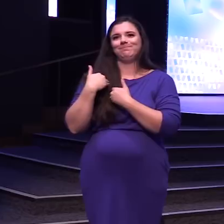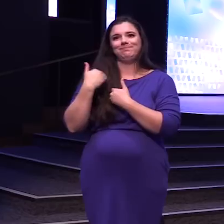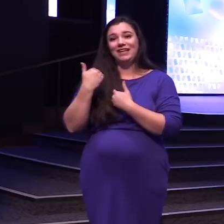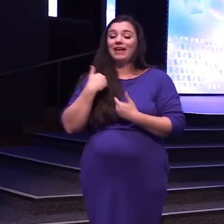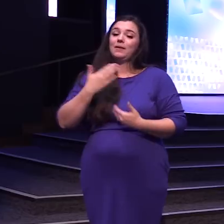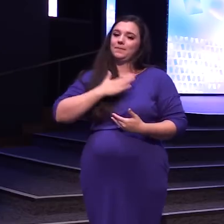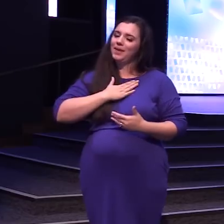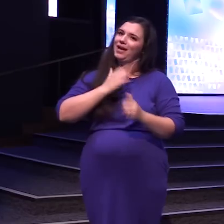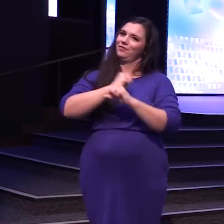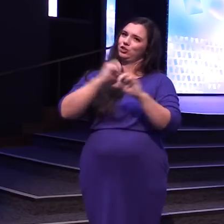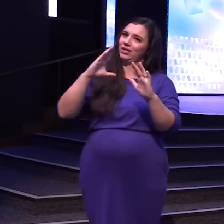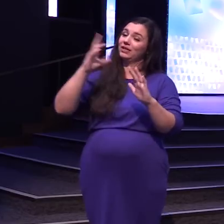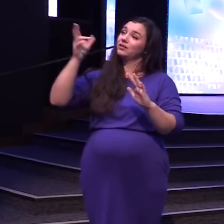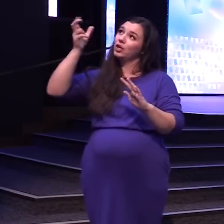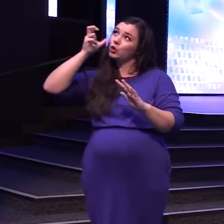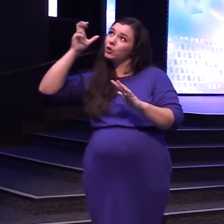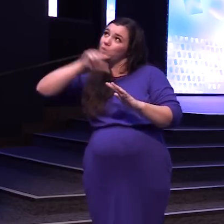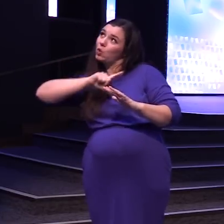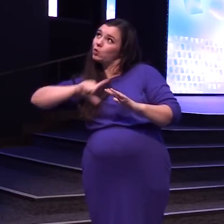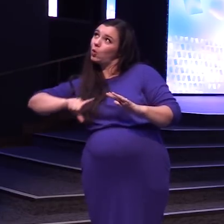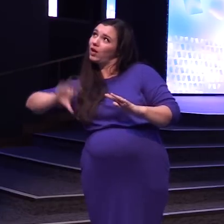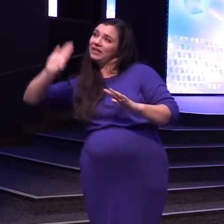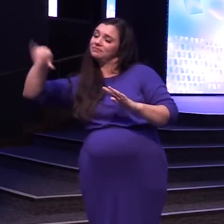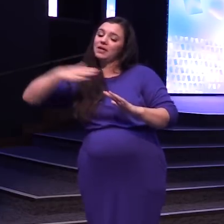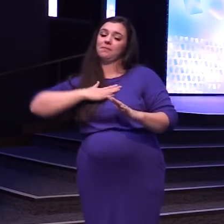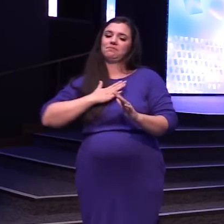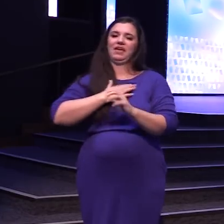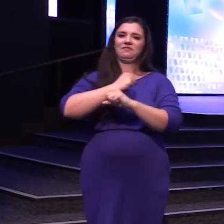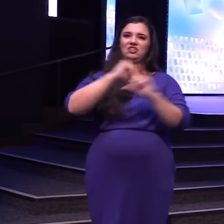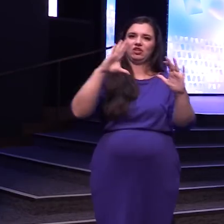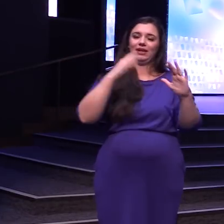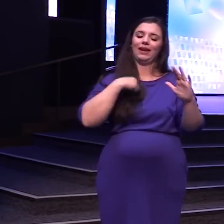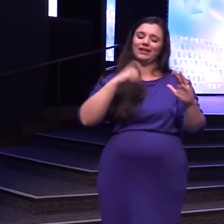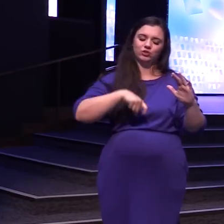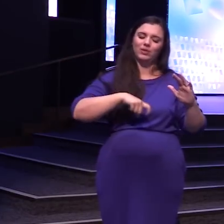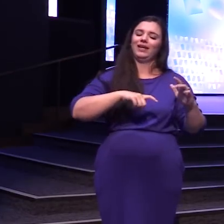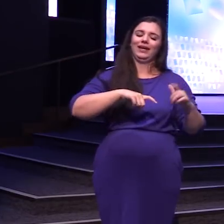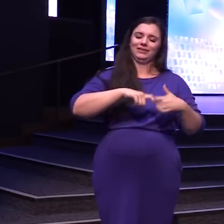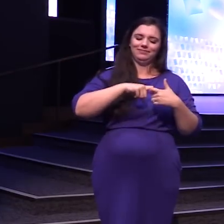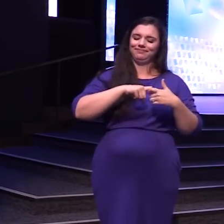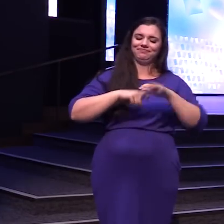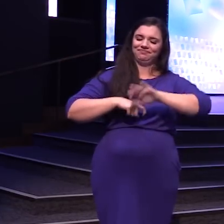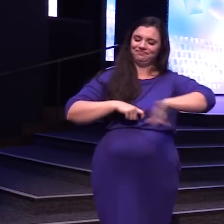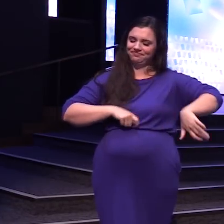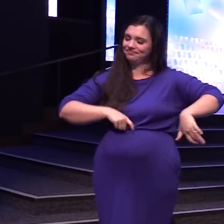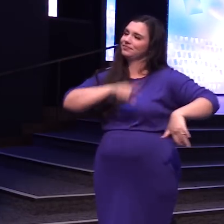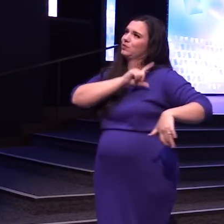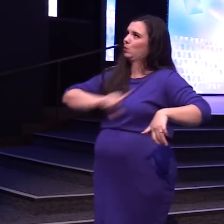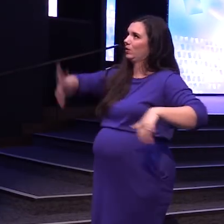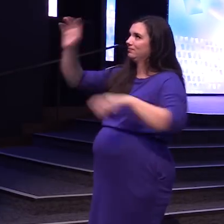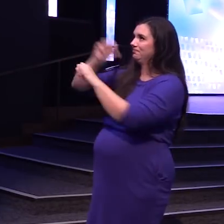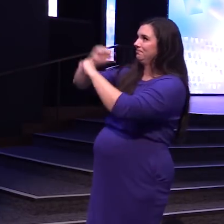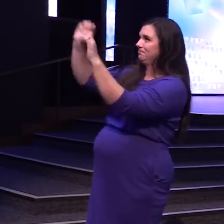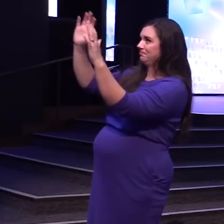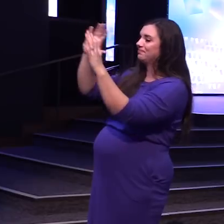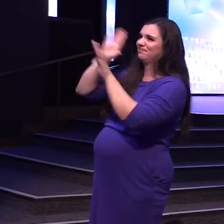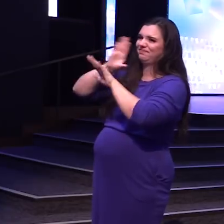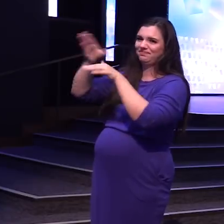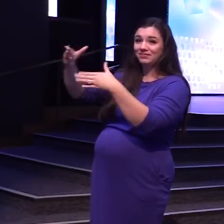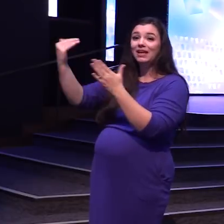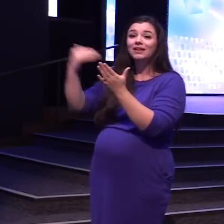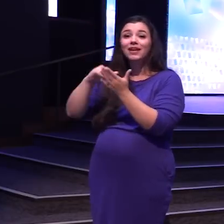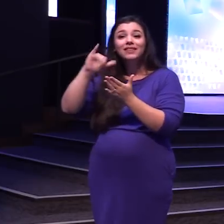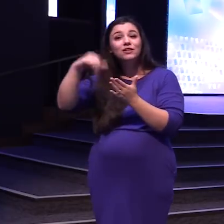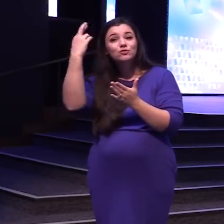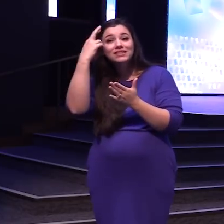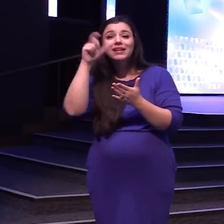my vision I heard the Lord I had my vision And I needed to just Okay this is the Lord's vision Again That's why we have